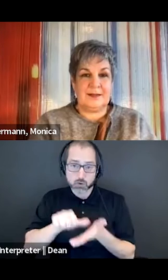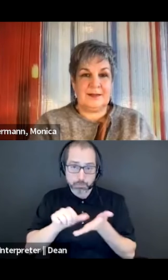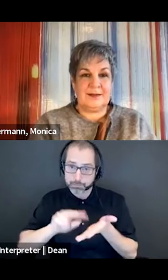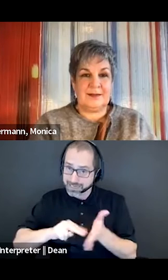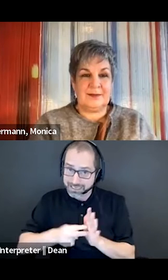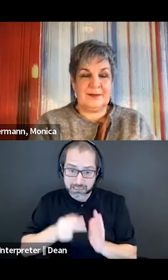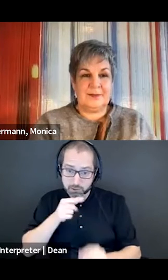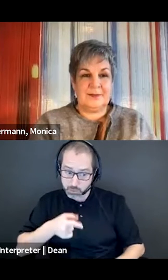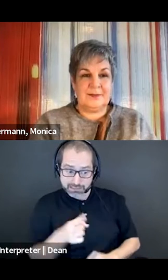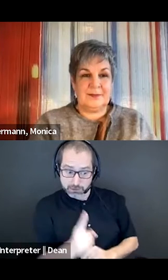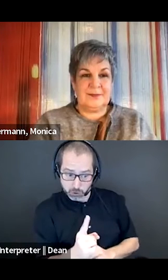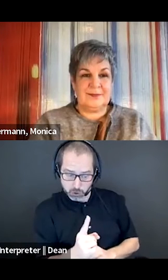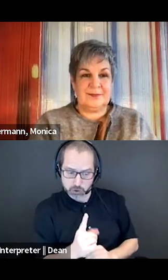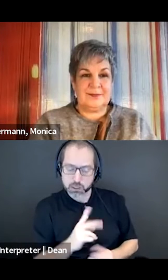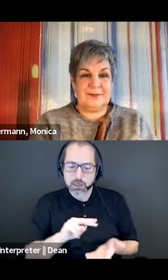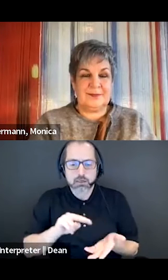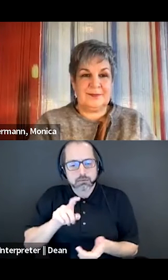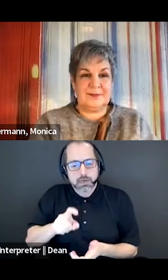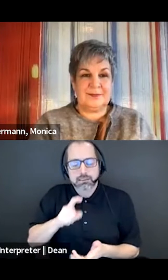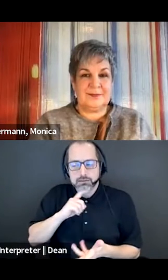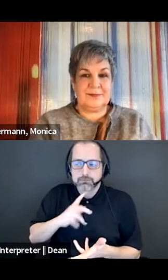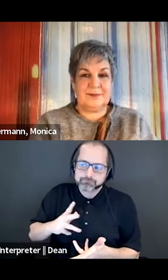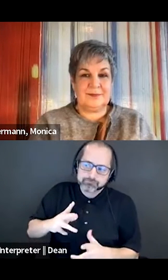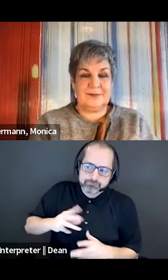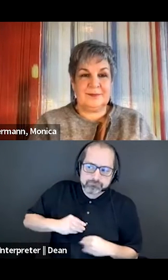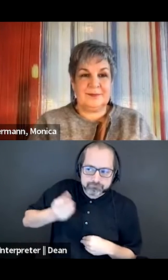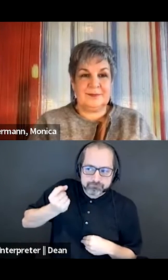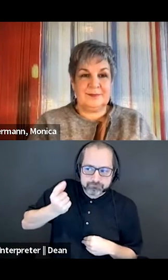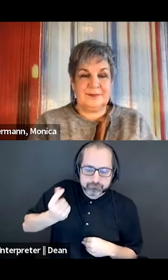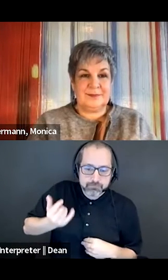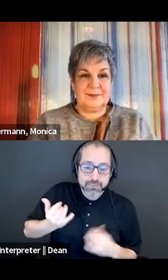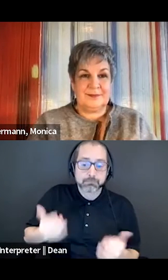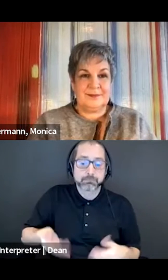account. Okay, moving on to our next question.